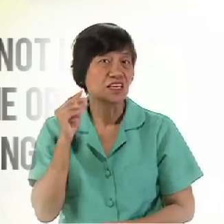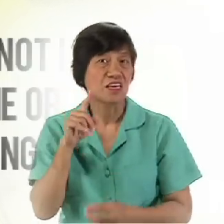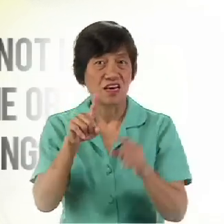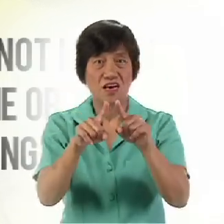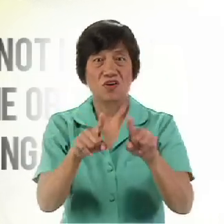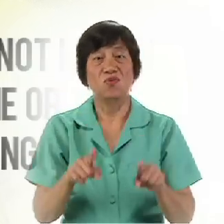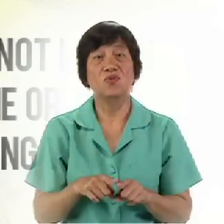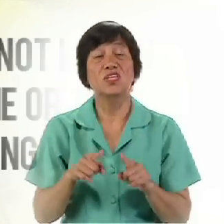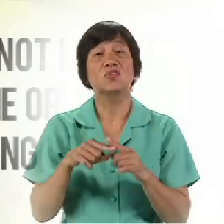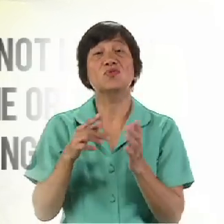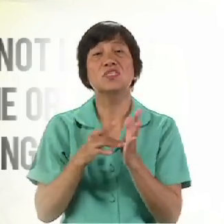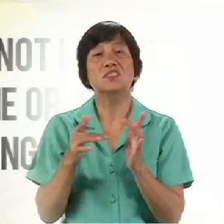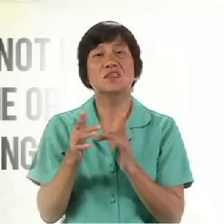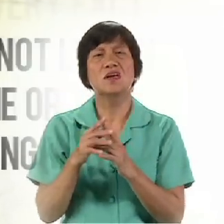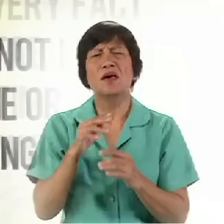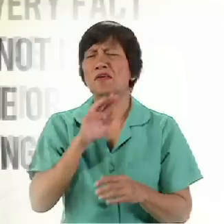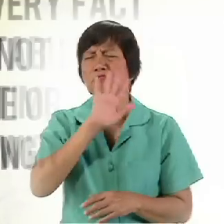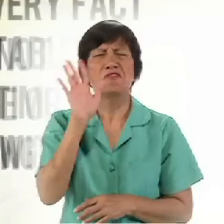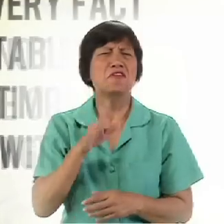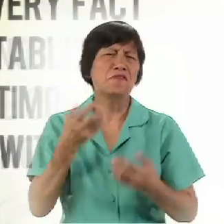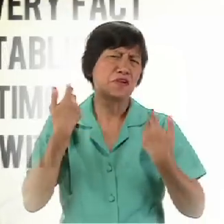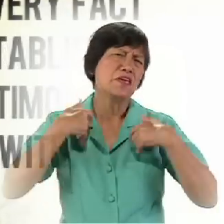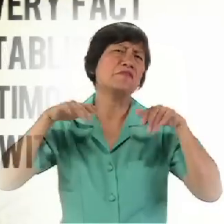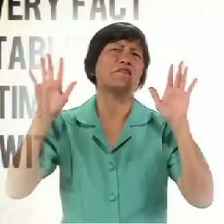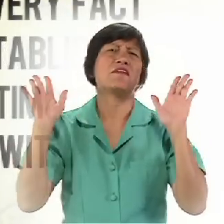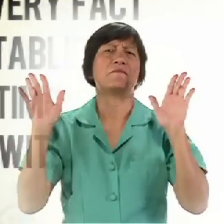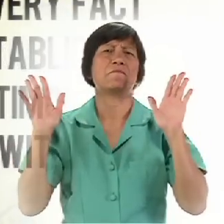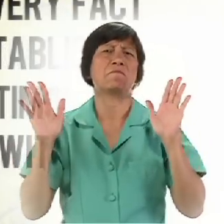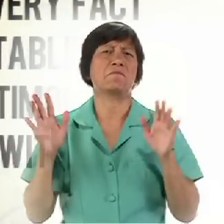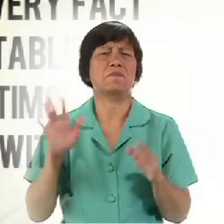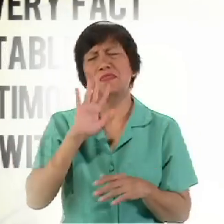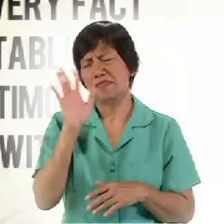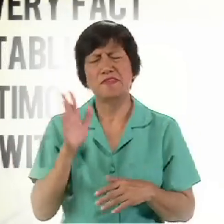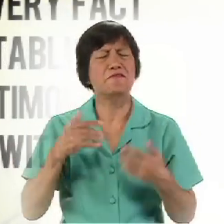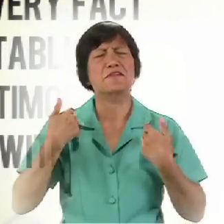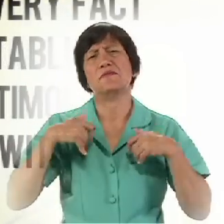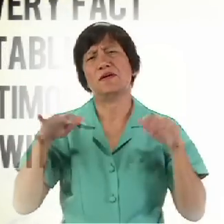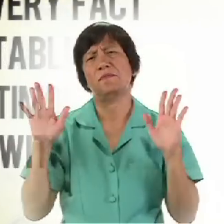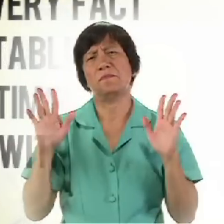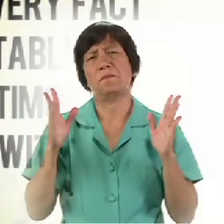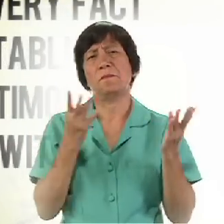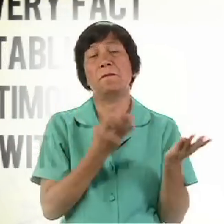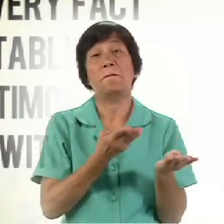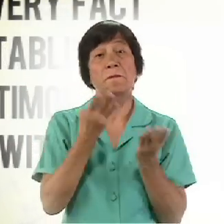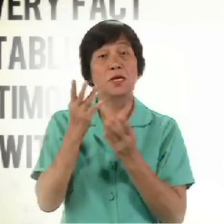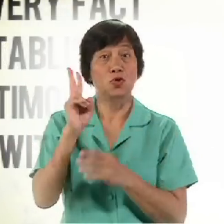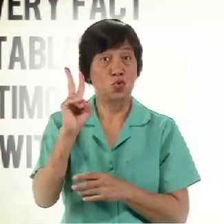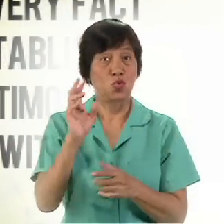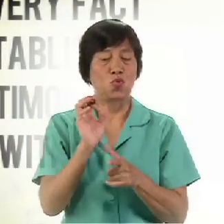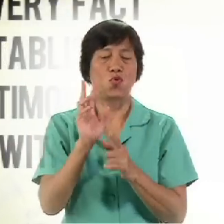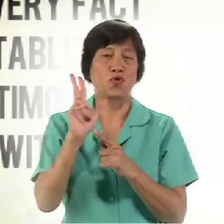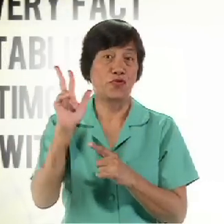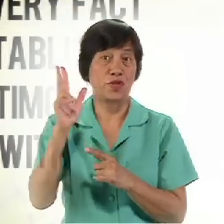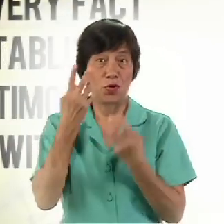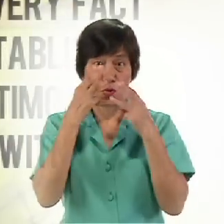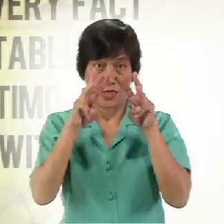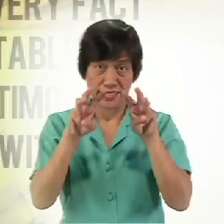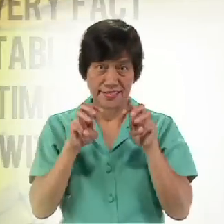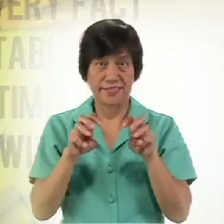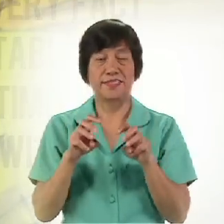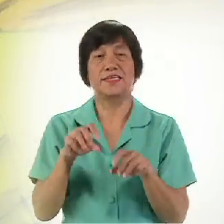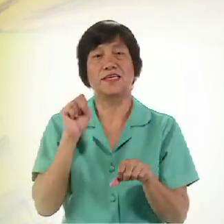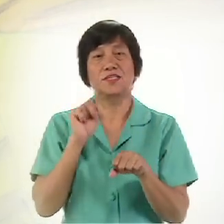to Jesus Do not give up Do not give up Bring Two or three Witnesses